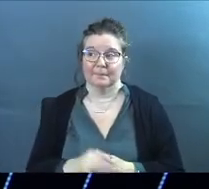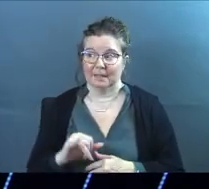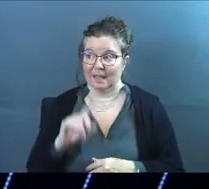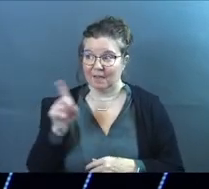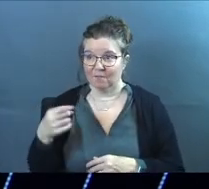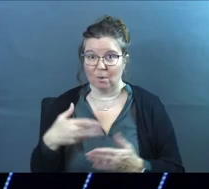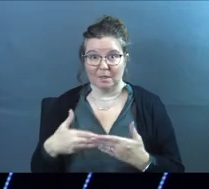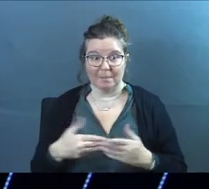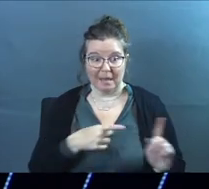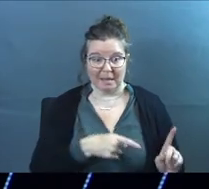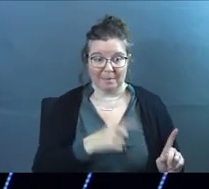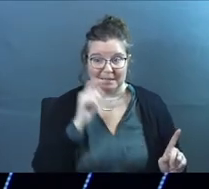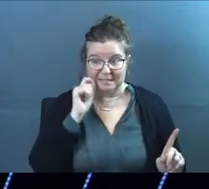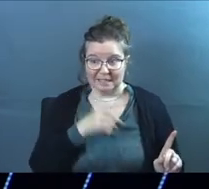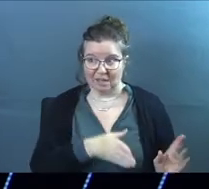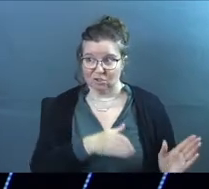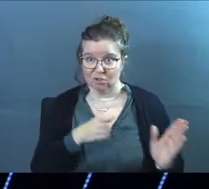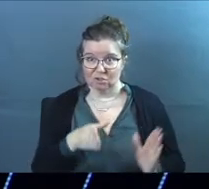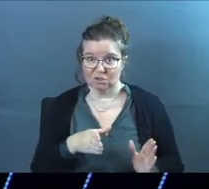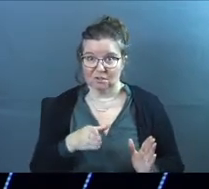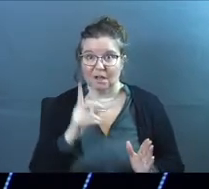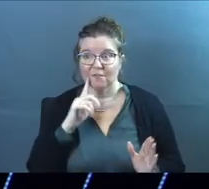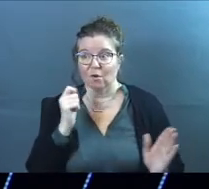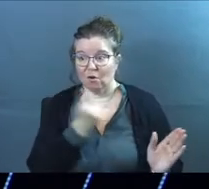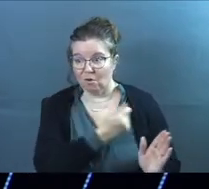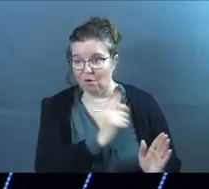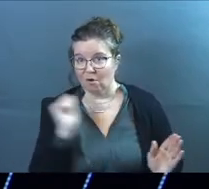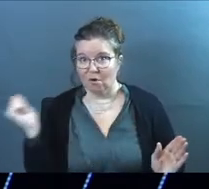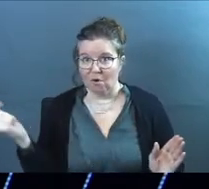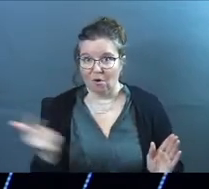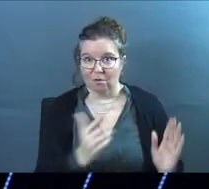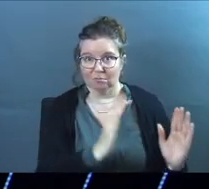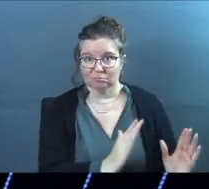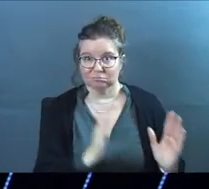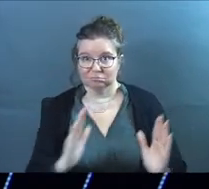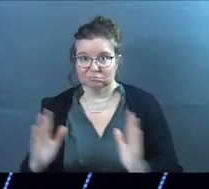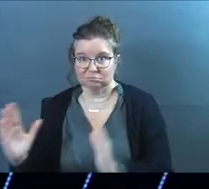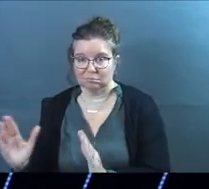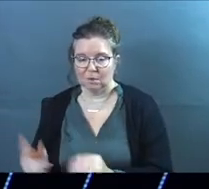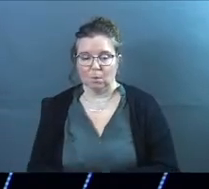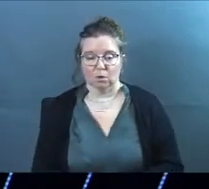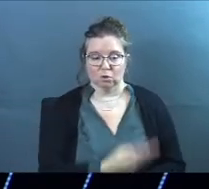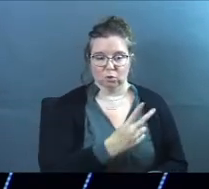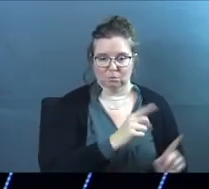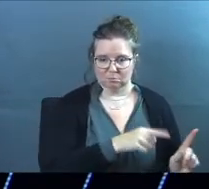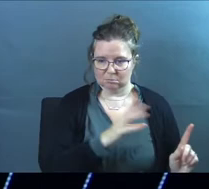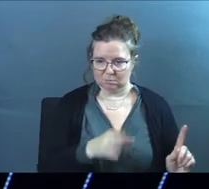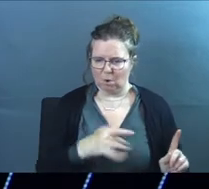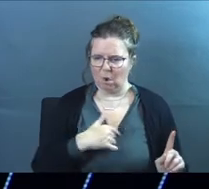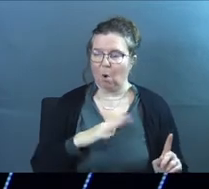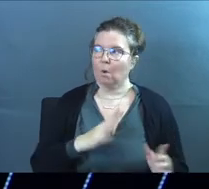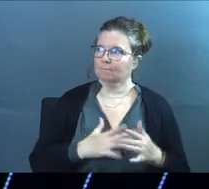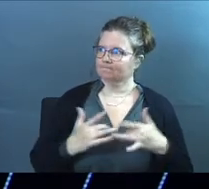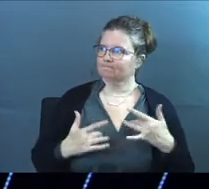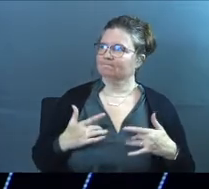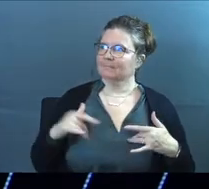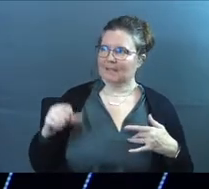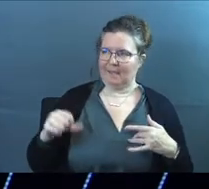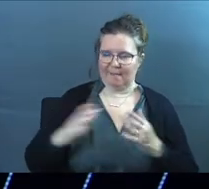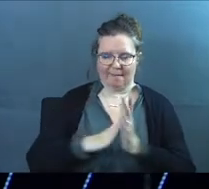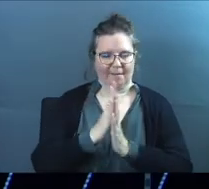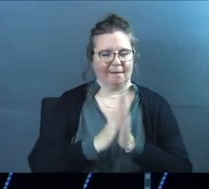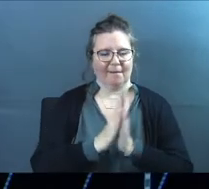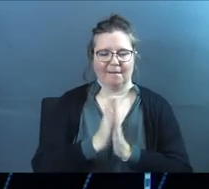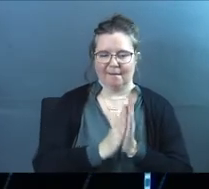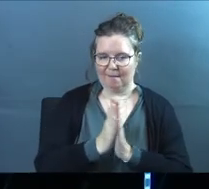Is that just for the babies? Is that just for the teenagers? Or is that for everybody, right? Because when you're in those two first stages, you're like, oh, that's encouraging. You're like, yeah.